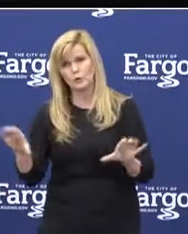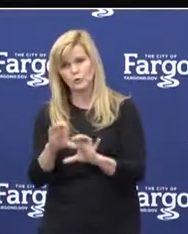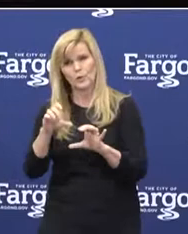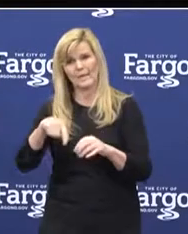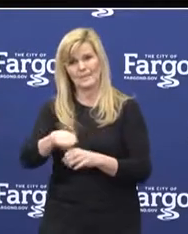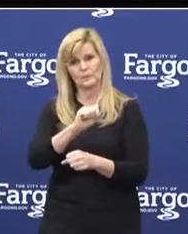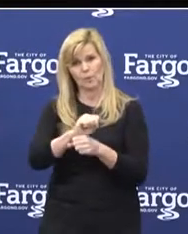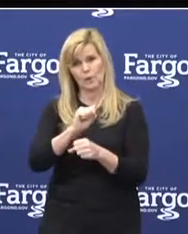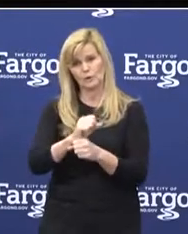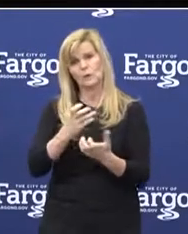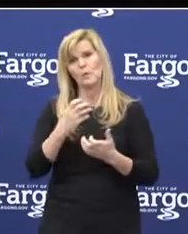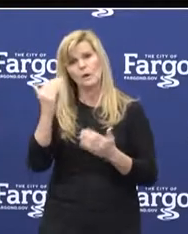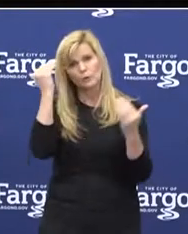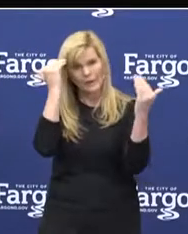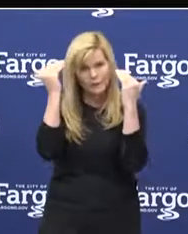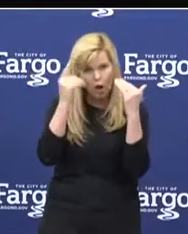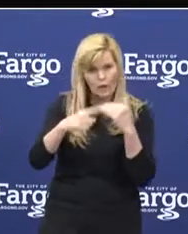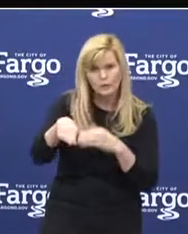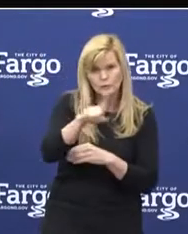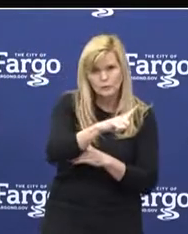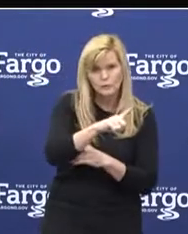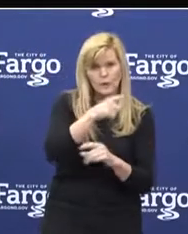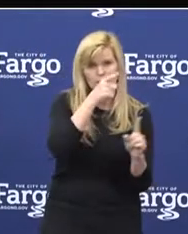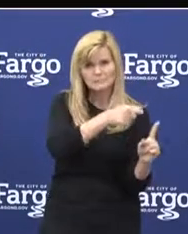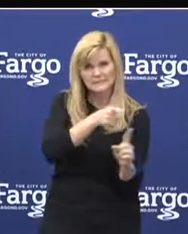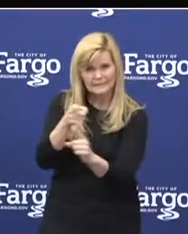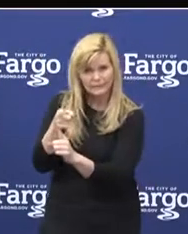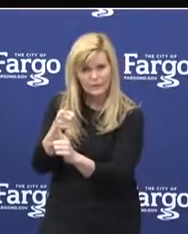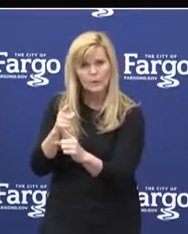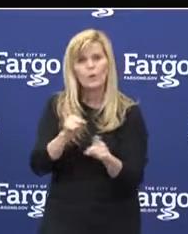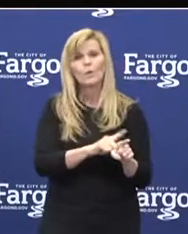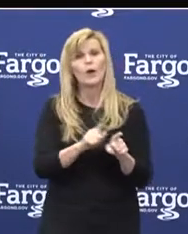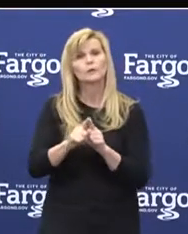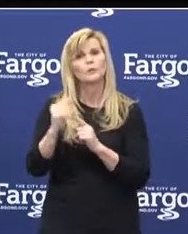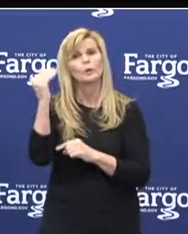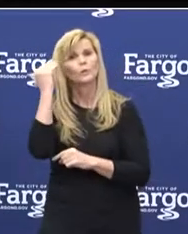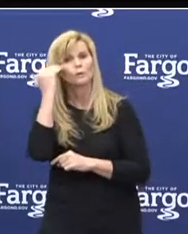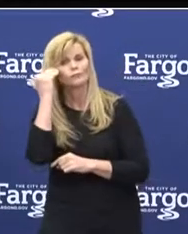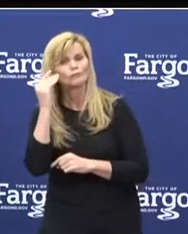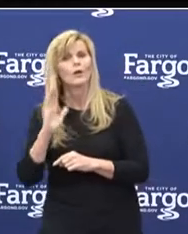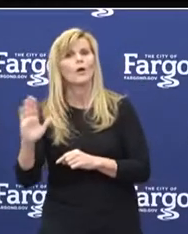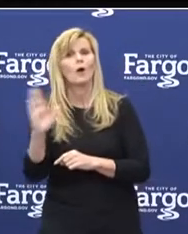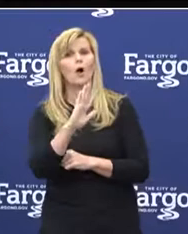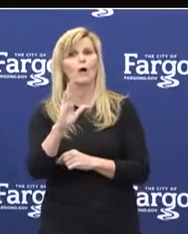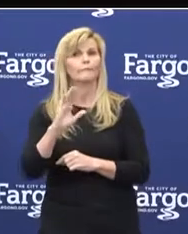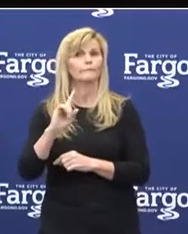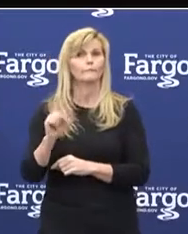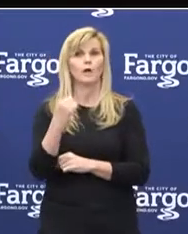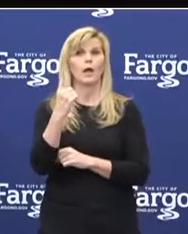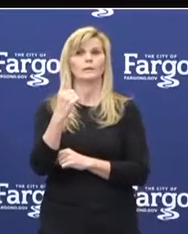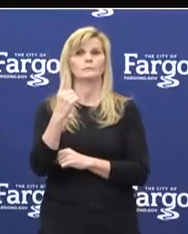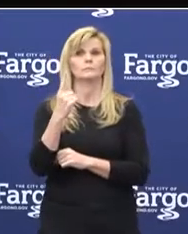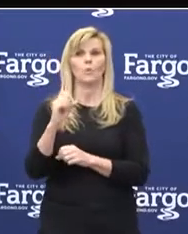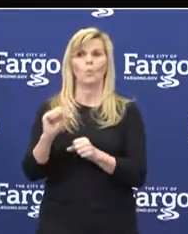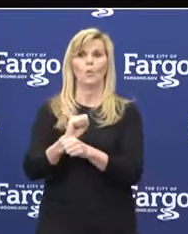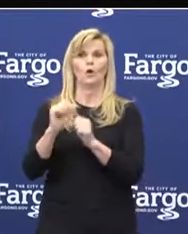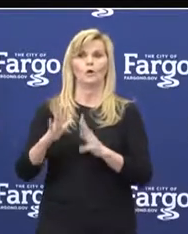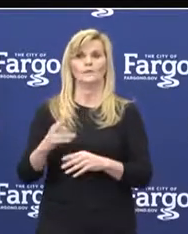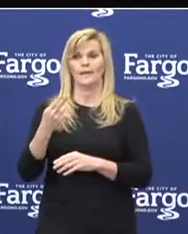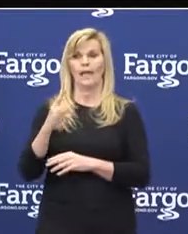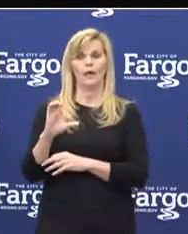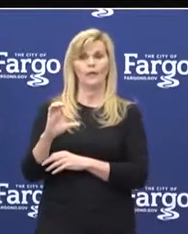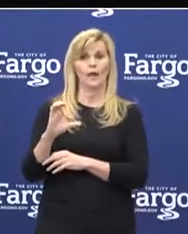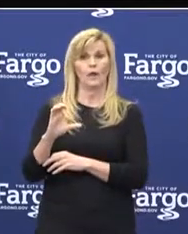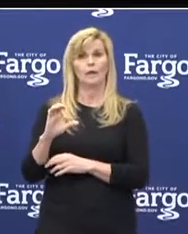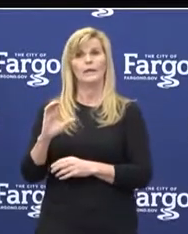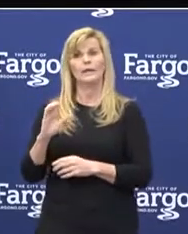this, so we want to acknowledge them particularly. We also want to acknowledge all of our frontline workers, our healthcare workers, both